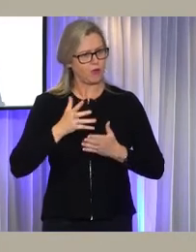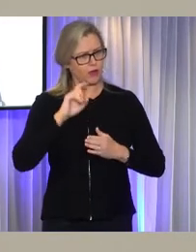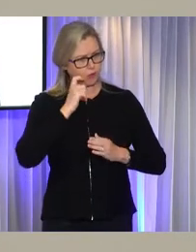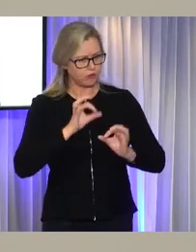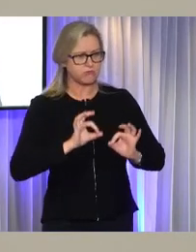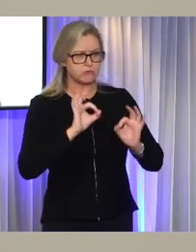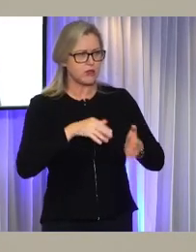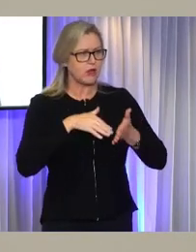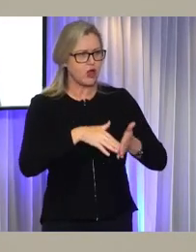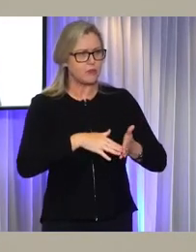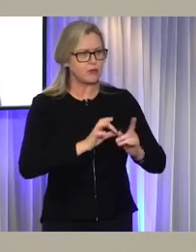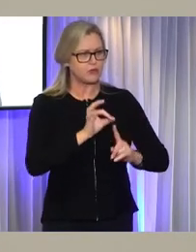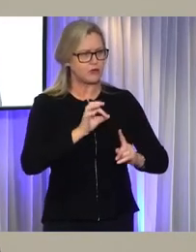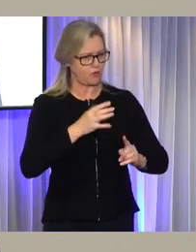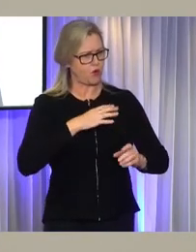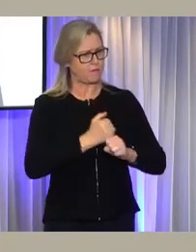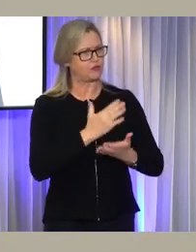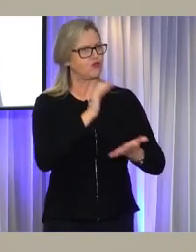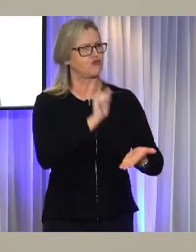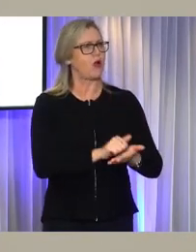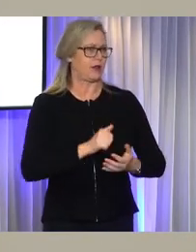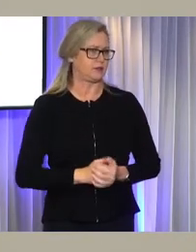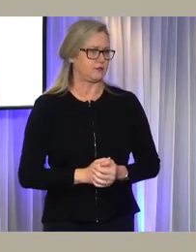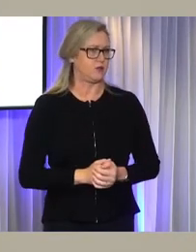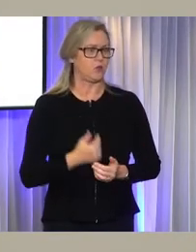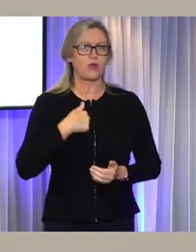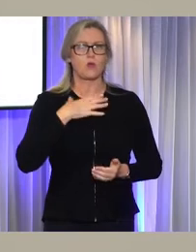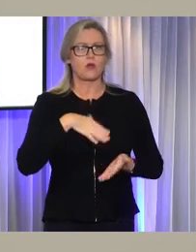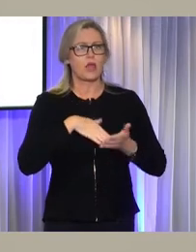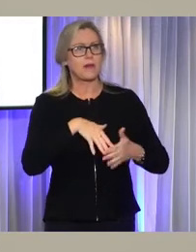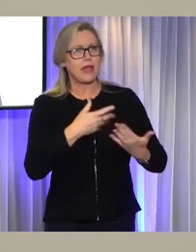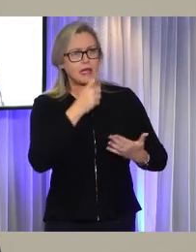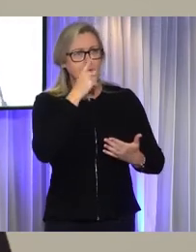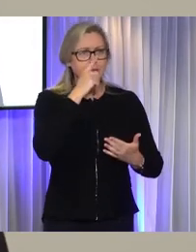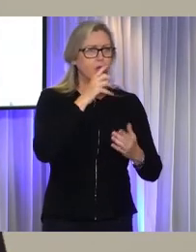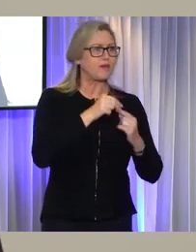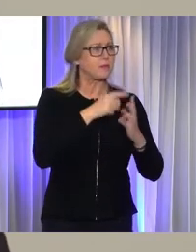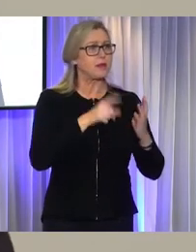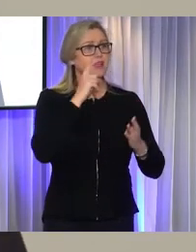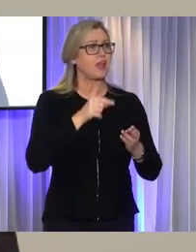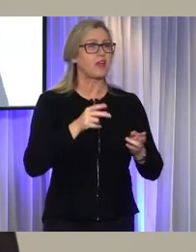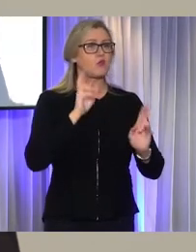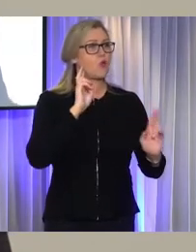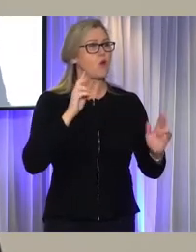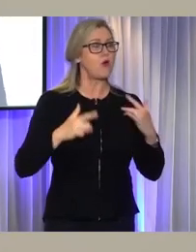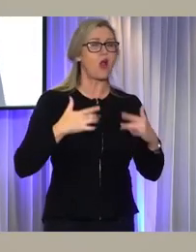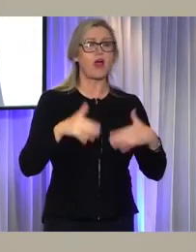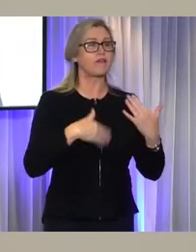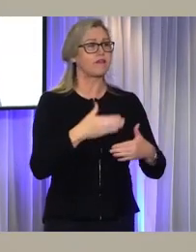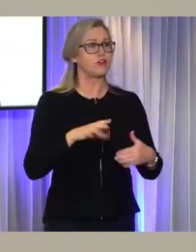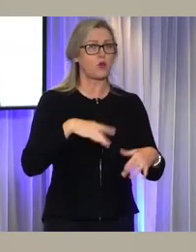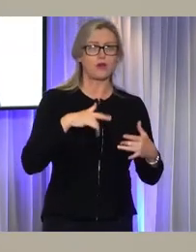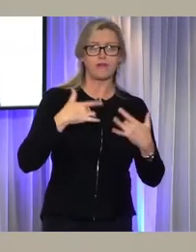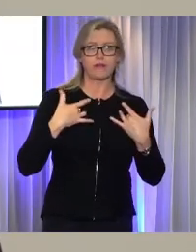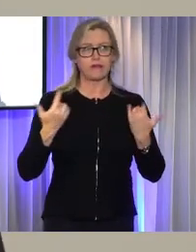Australian Government is enabling anyone with a disability to lead an ordinary life, to lead the life that they want to live, not to be a stranger in their own body